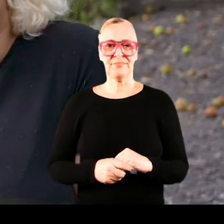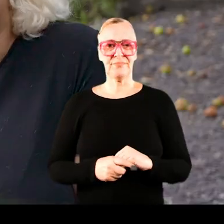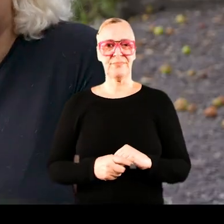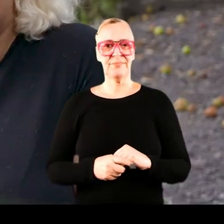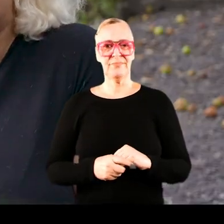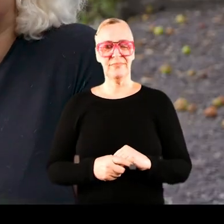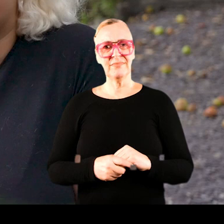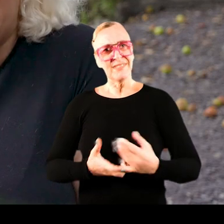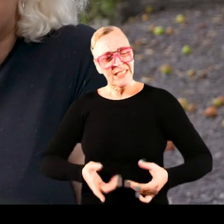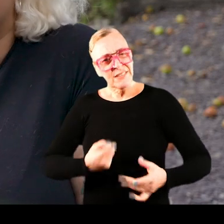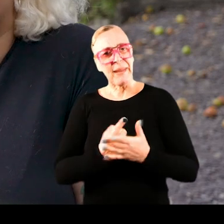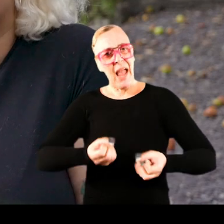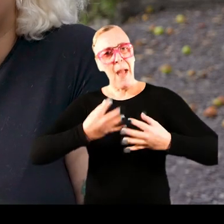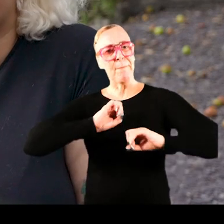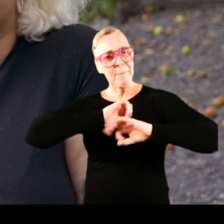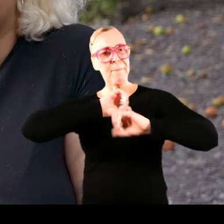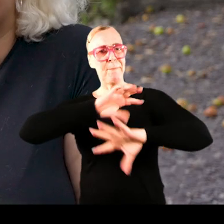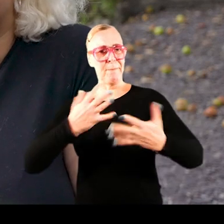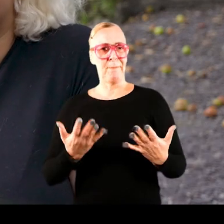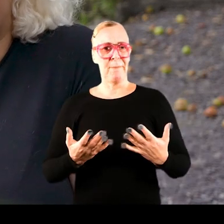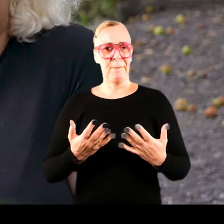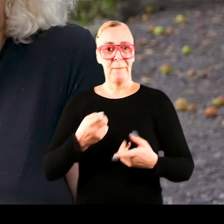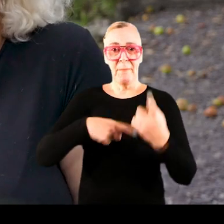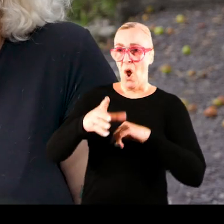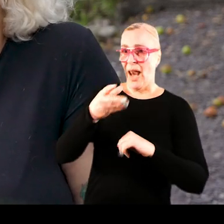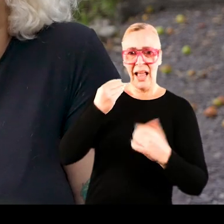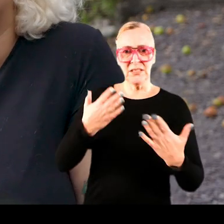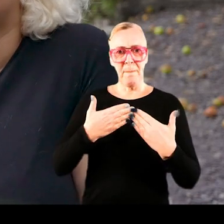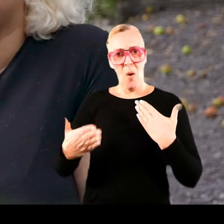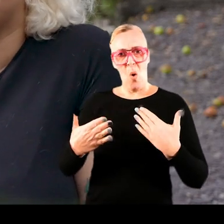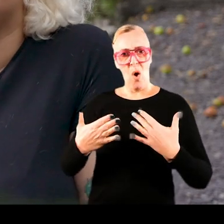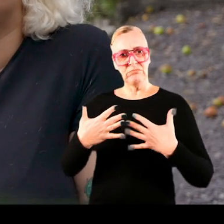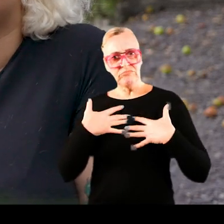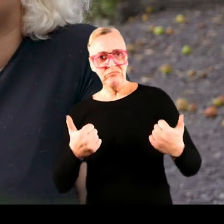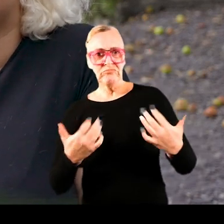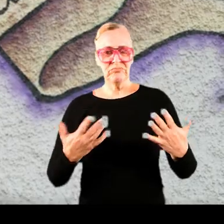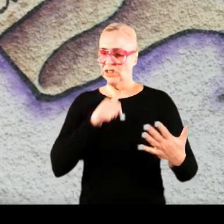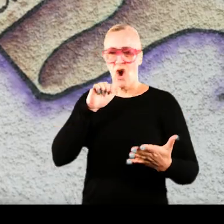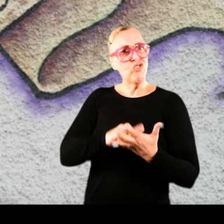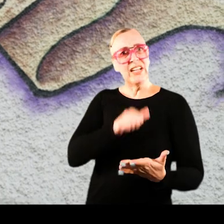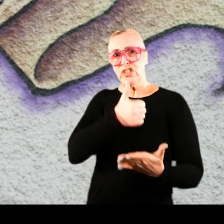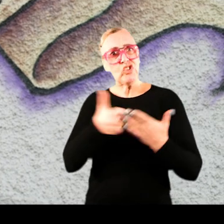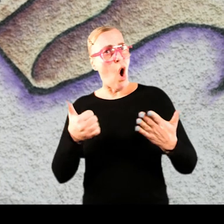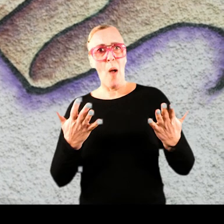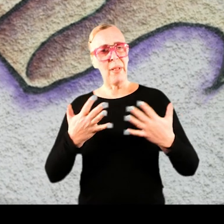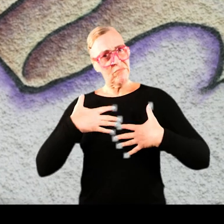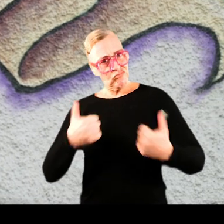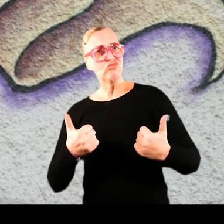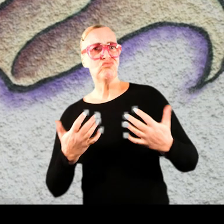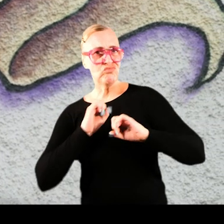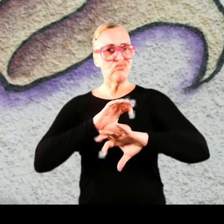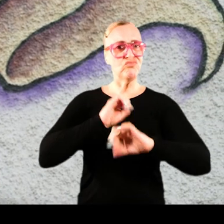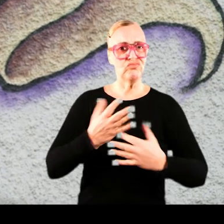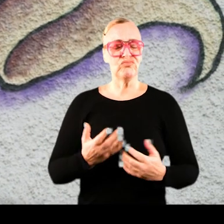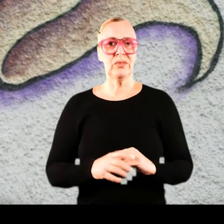I would say speak up and when they don't listen speak louder because this isn't right this isn't